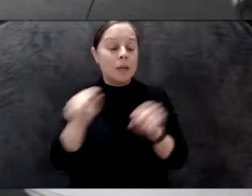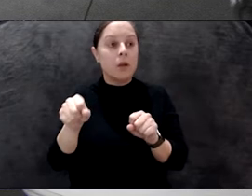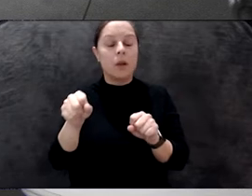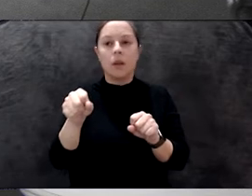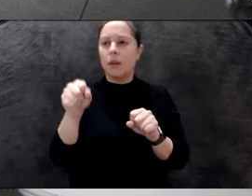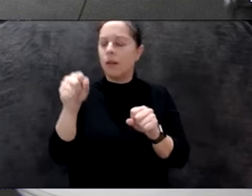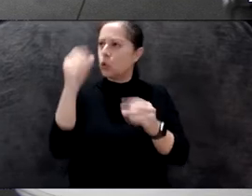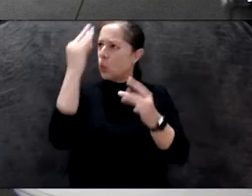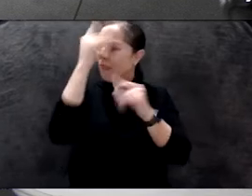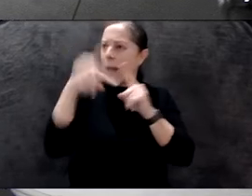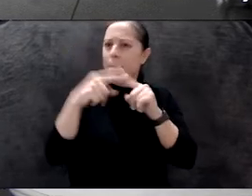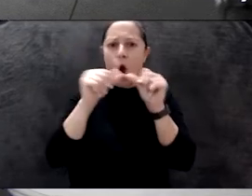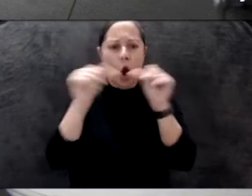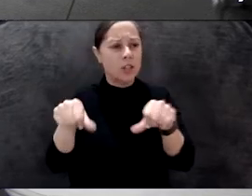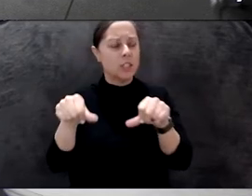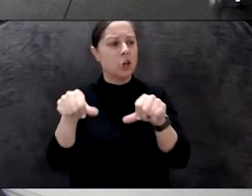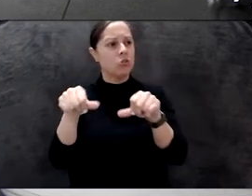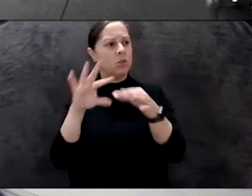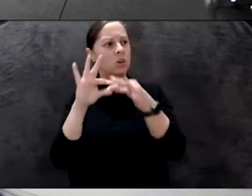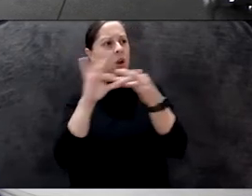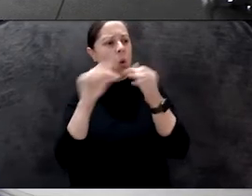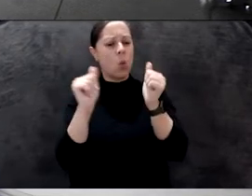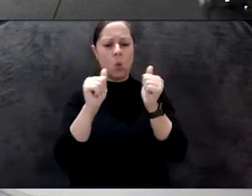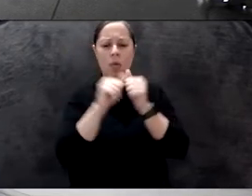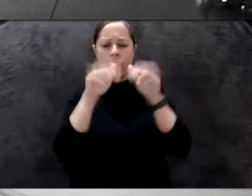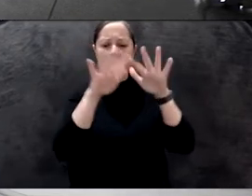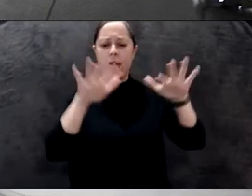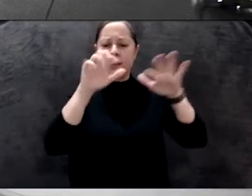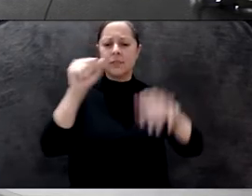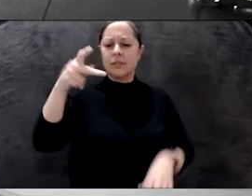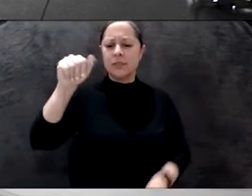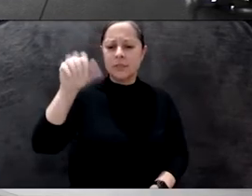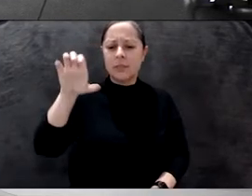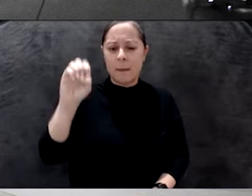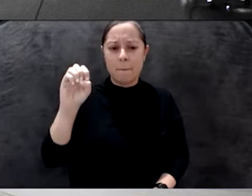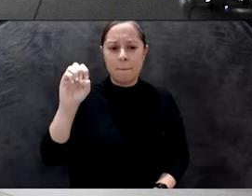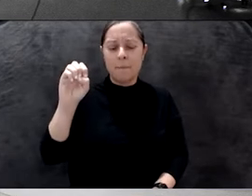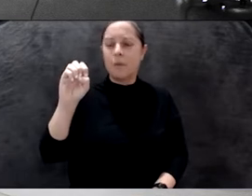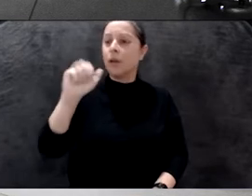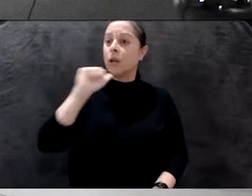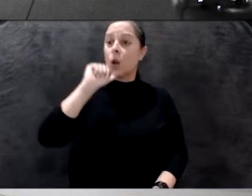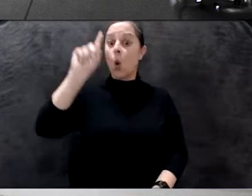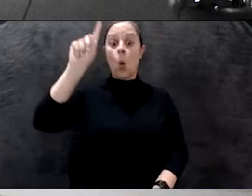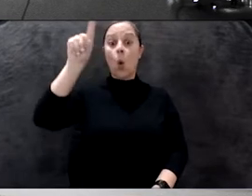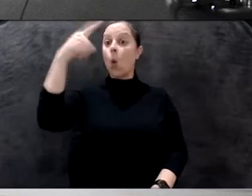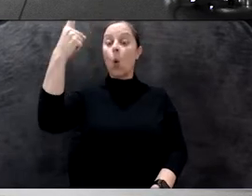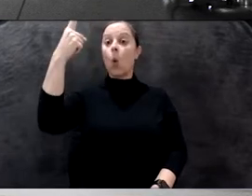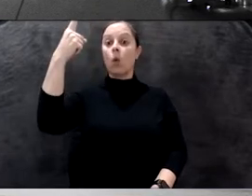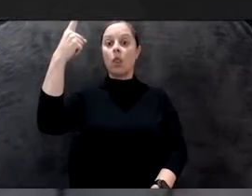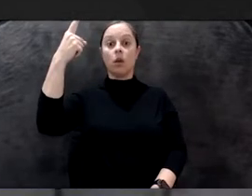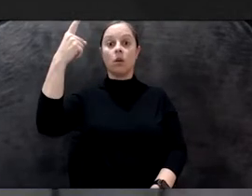in relationship with a, with a space, and I think space in, in not only on terrestrial, but also on a, on a cosmic scale.